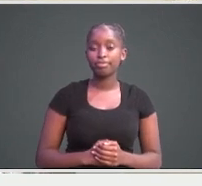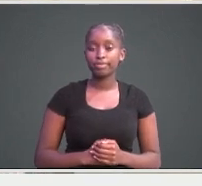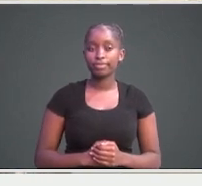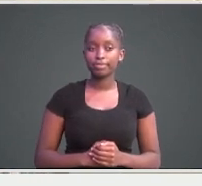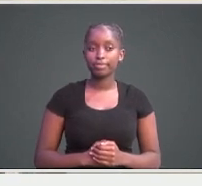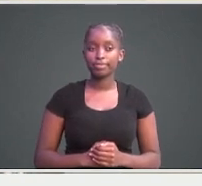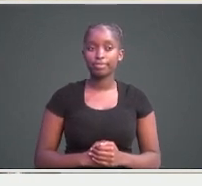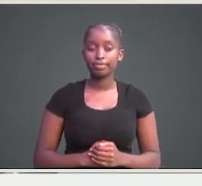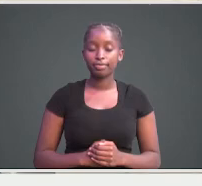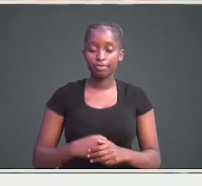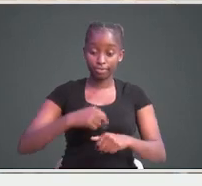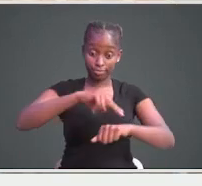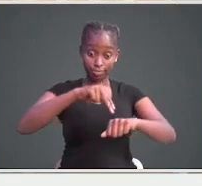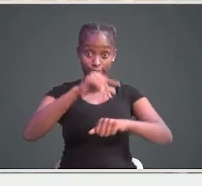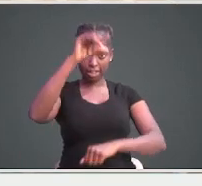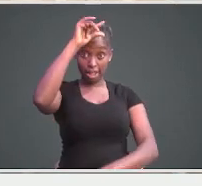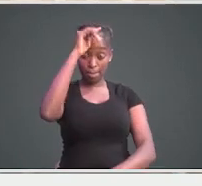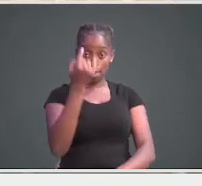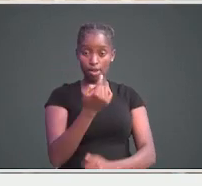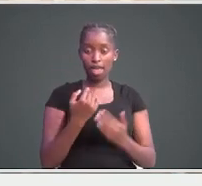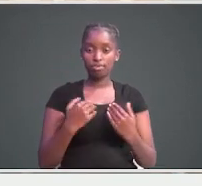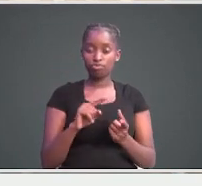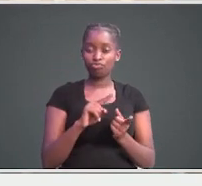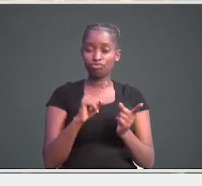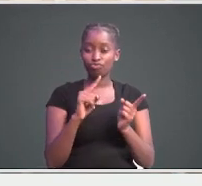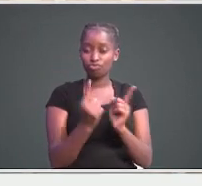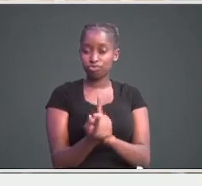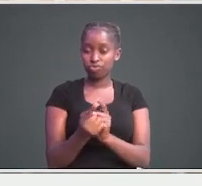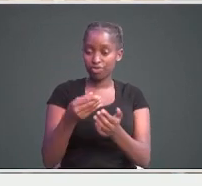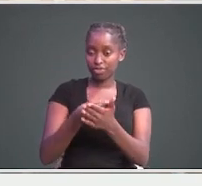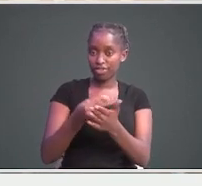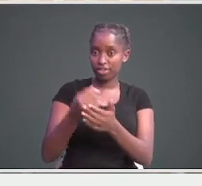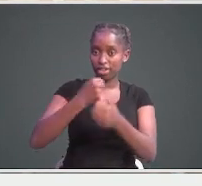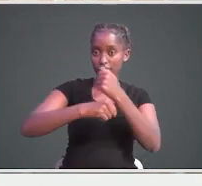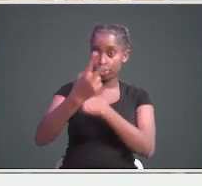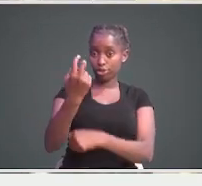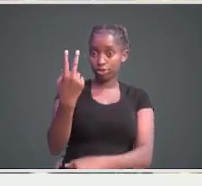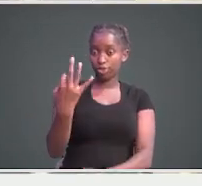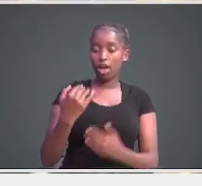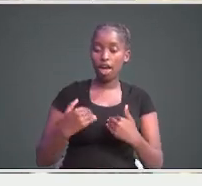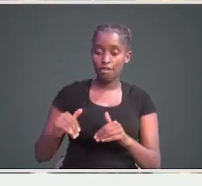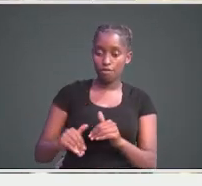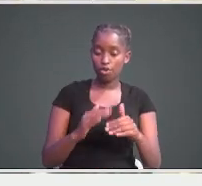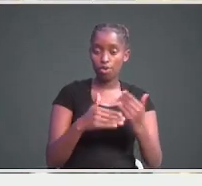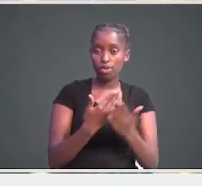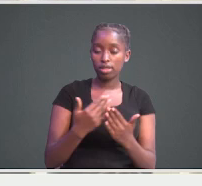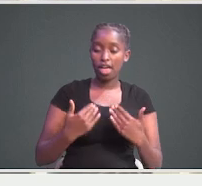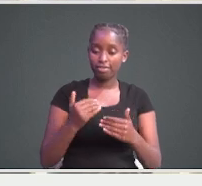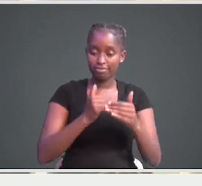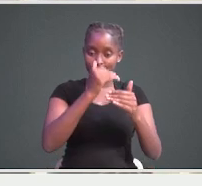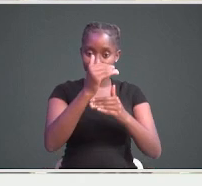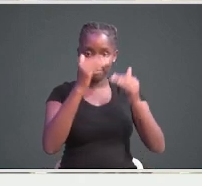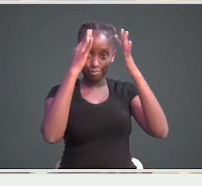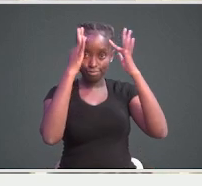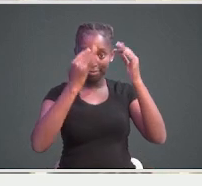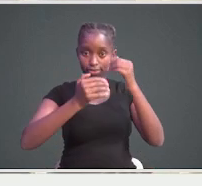The national government will revert to the Finance Act of 2023 to raise revenue following a successful appeal against the decision of the appeal